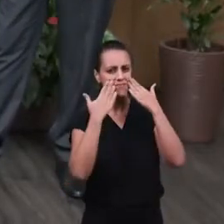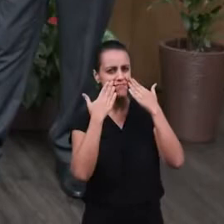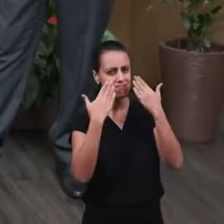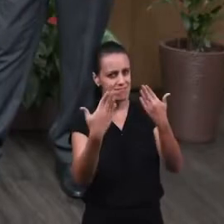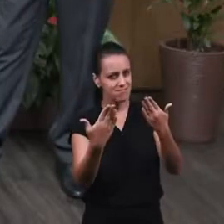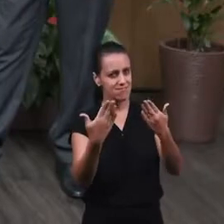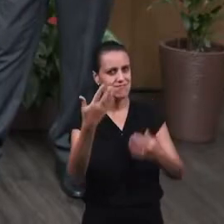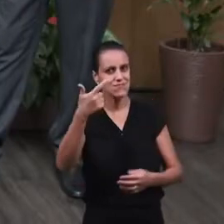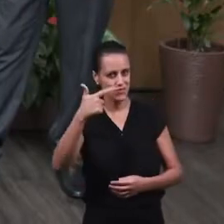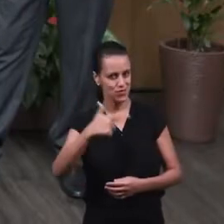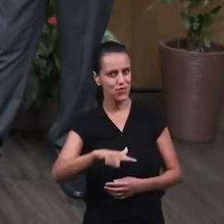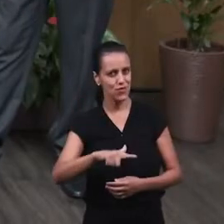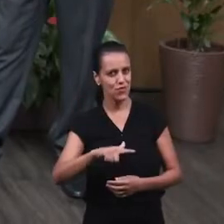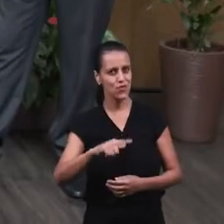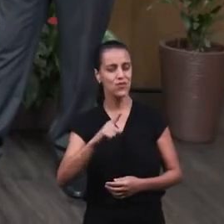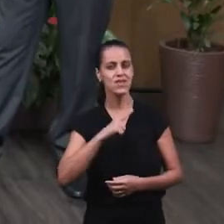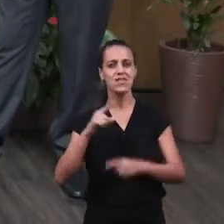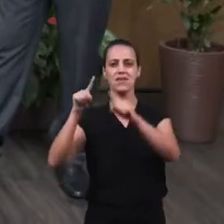a chart